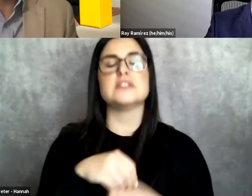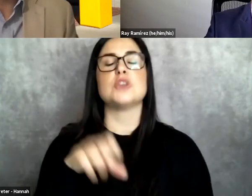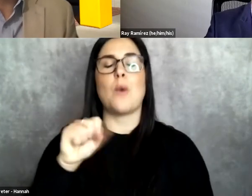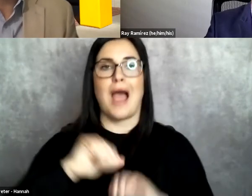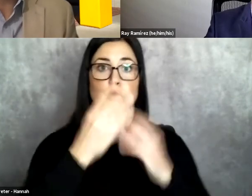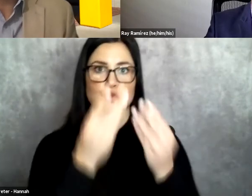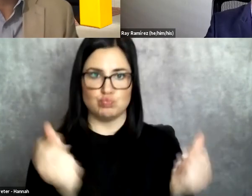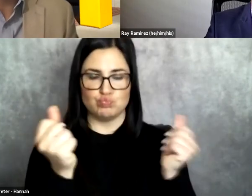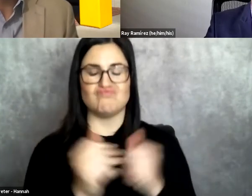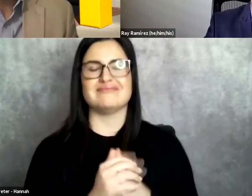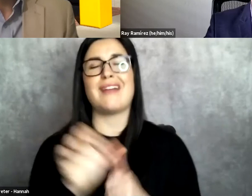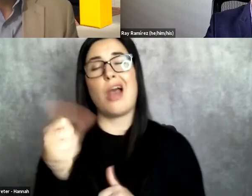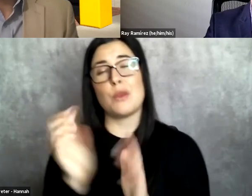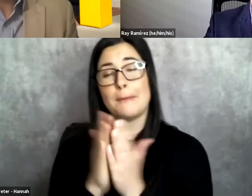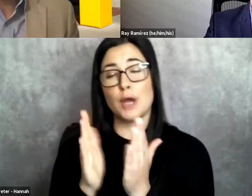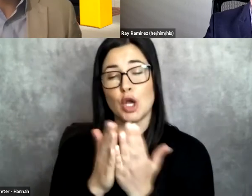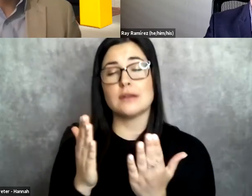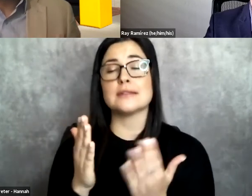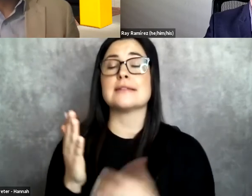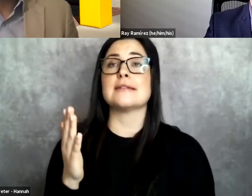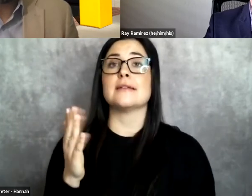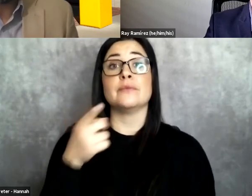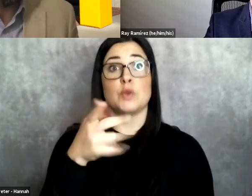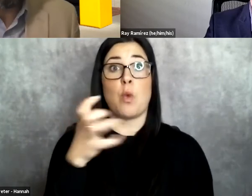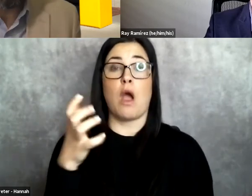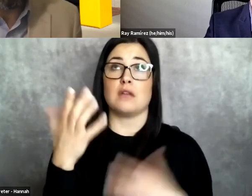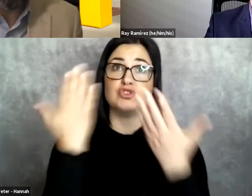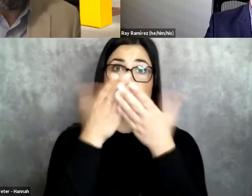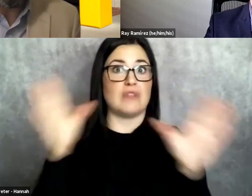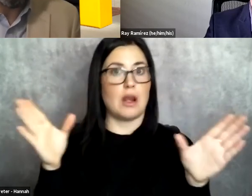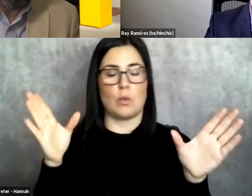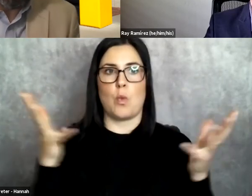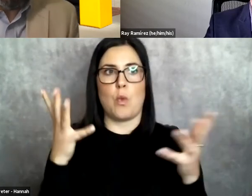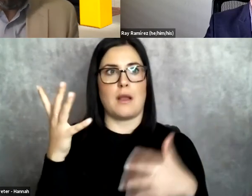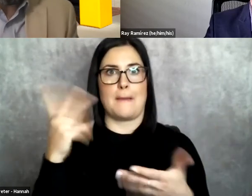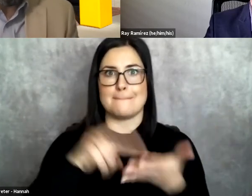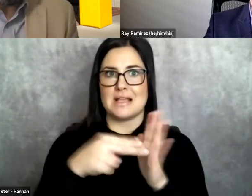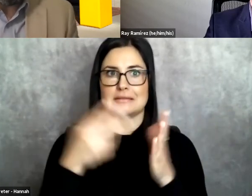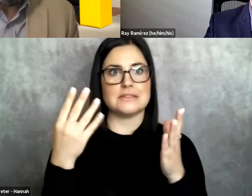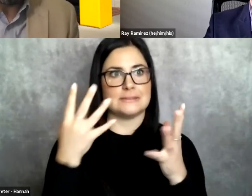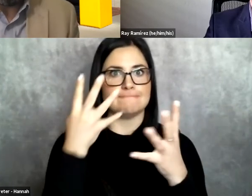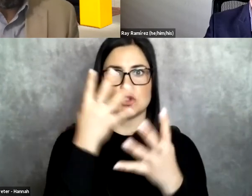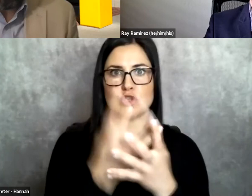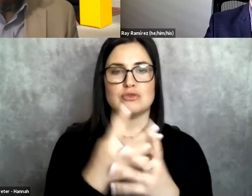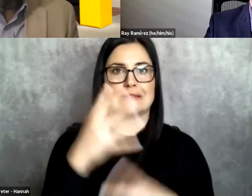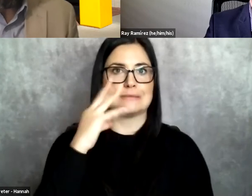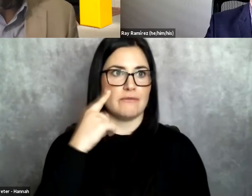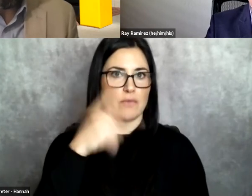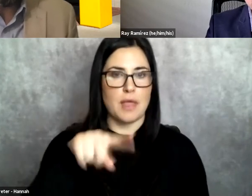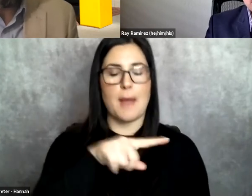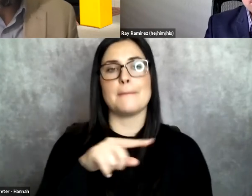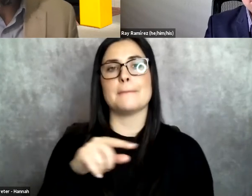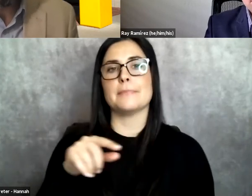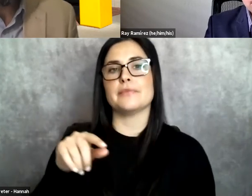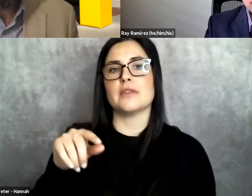Other books, I guess, I guess if you want like a broader understanding of mass incarceration, know, there's a new Jim Crow by Michelle